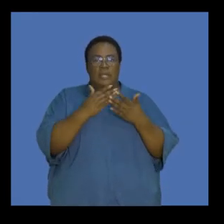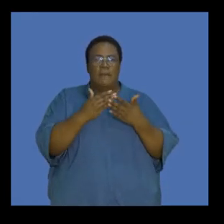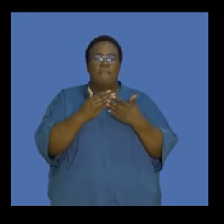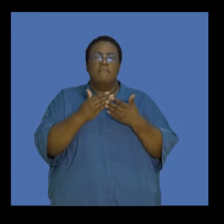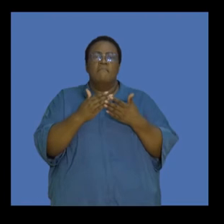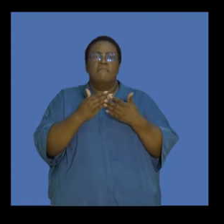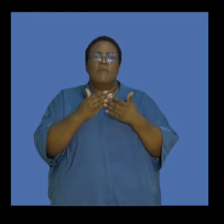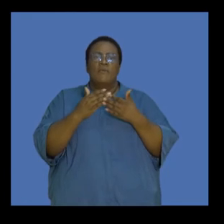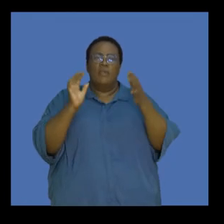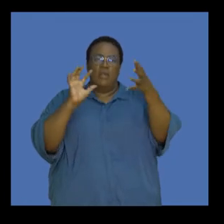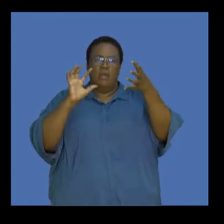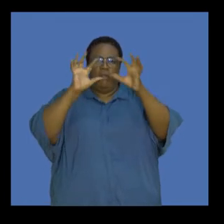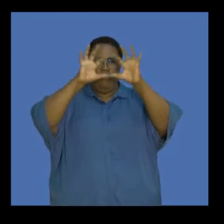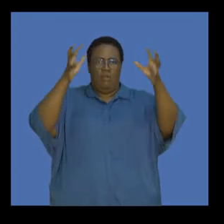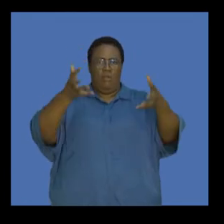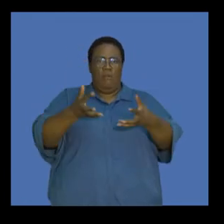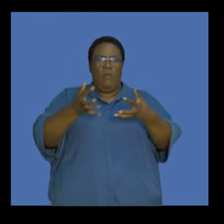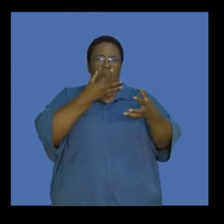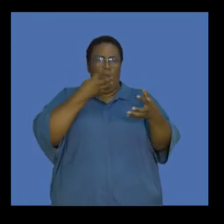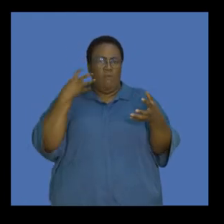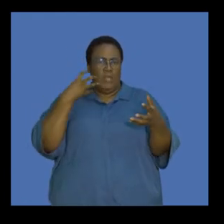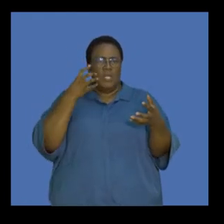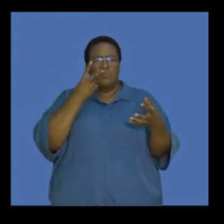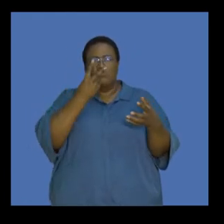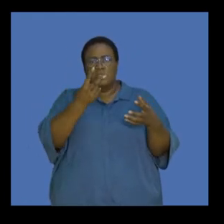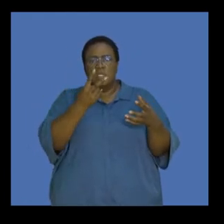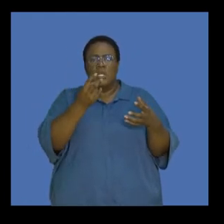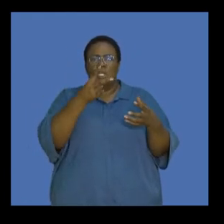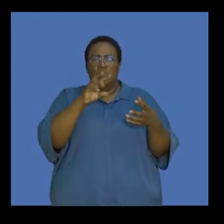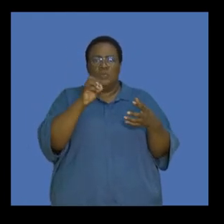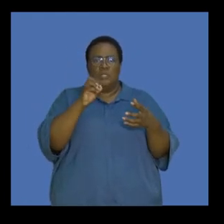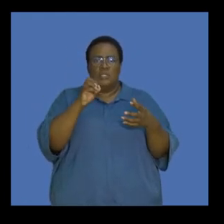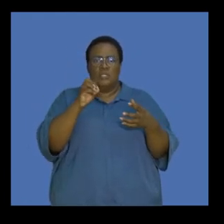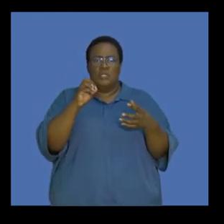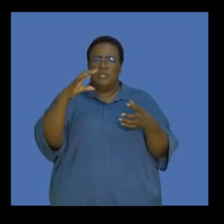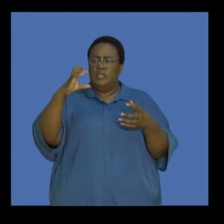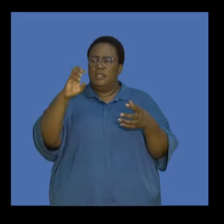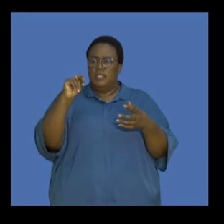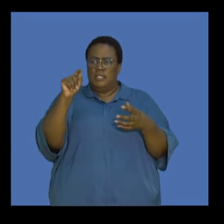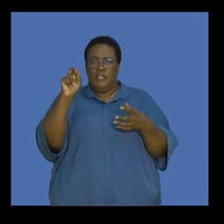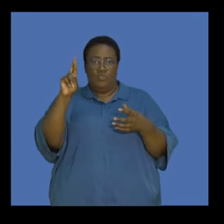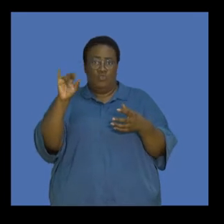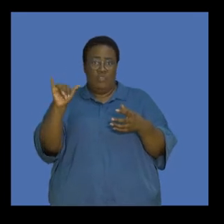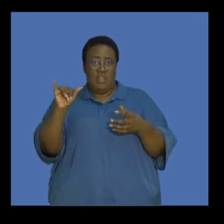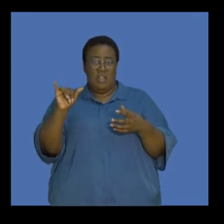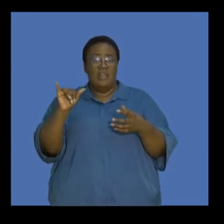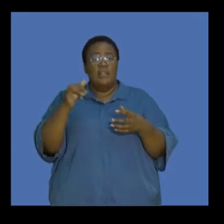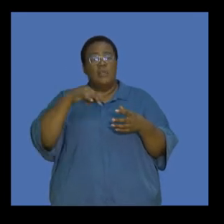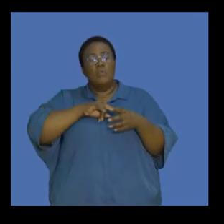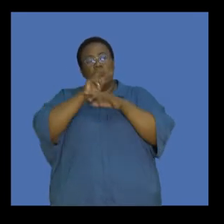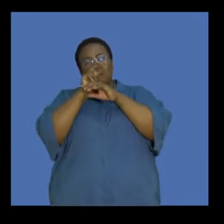global warming that has been observed throughout the 20th century can be attributed to the following. A,